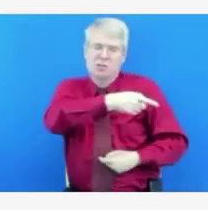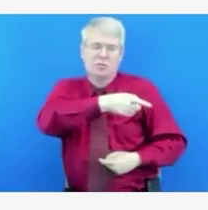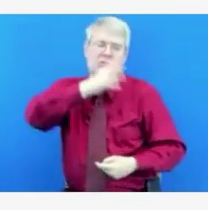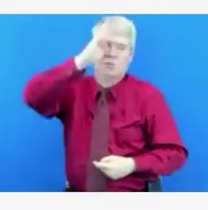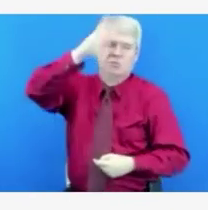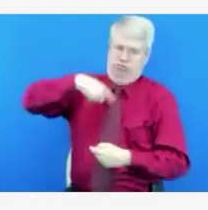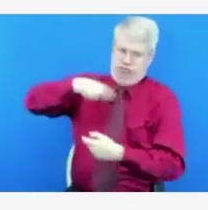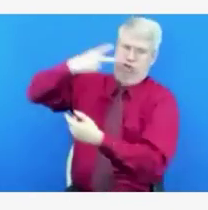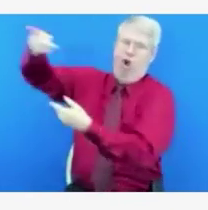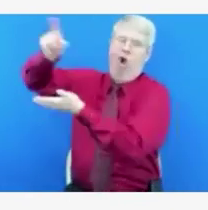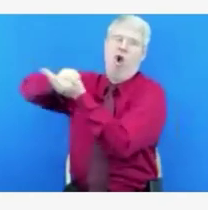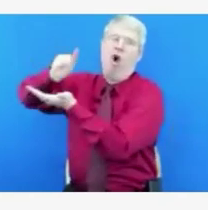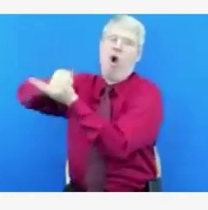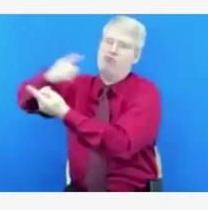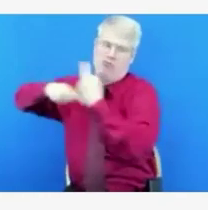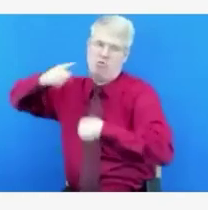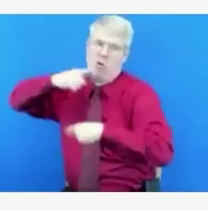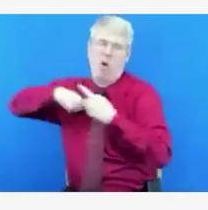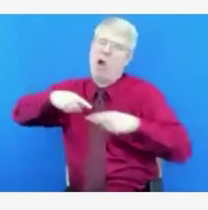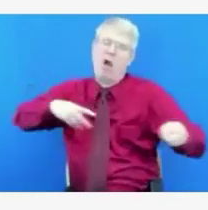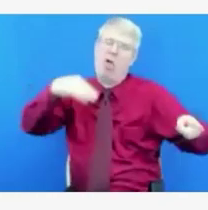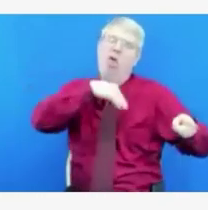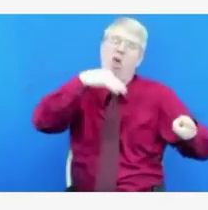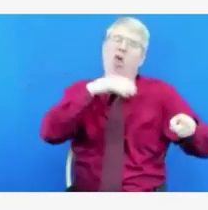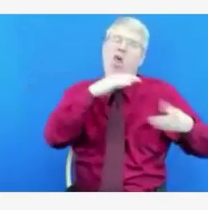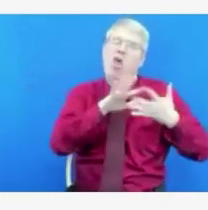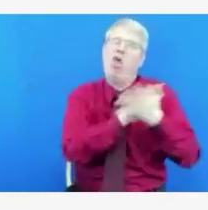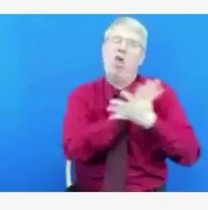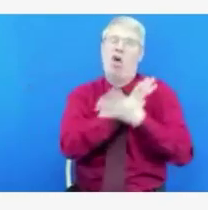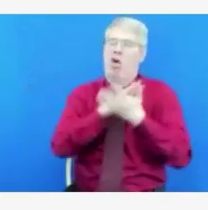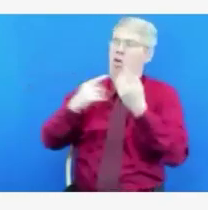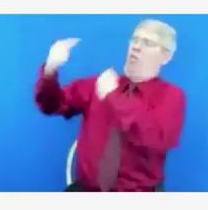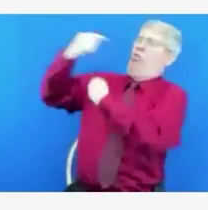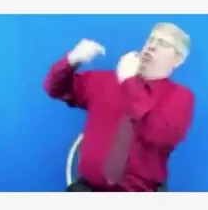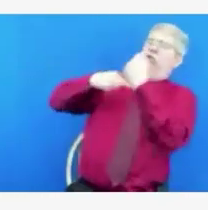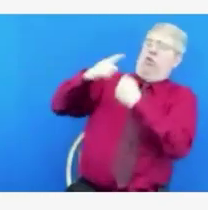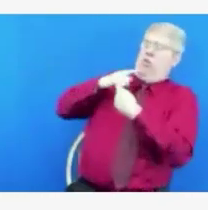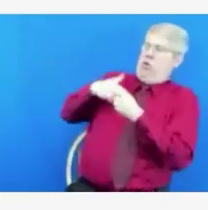Thanks, Dr. Nemerson. Our next question is going to come from Hyatt Noramina.